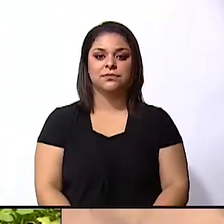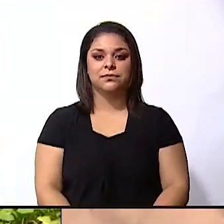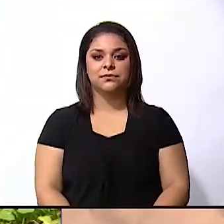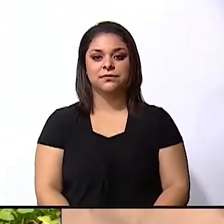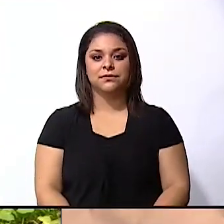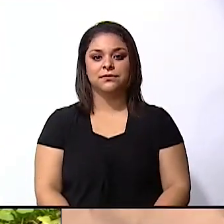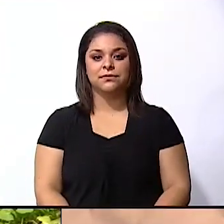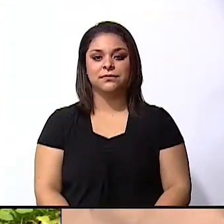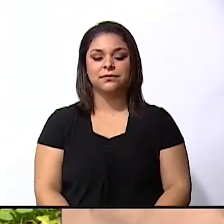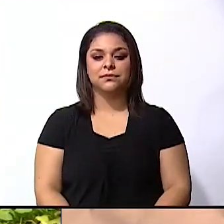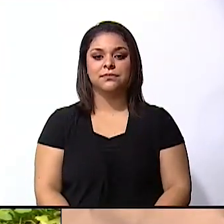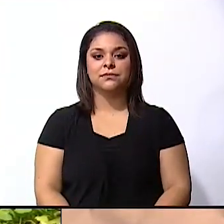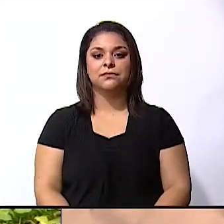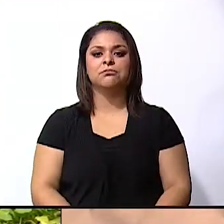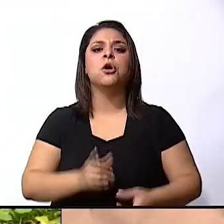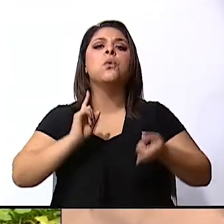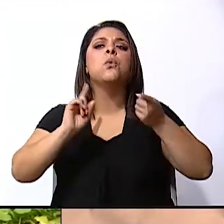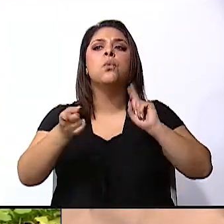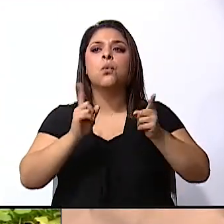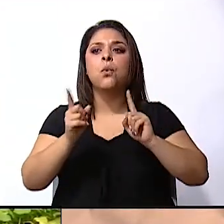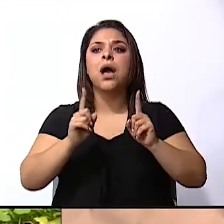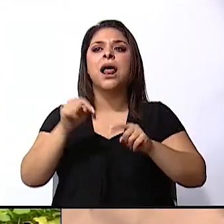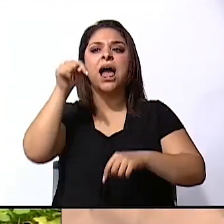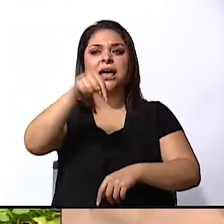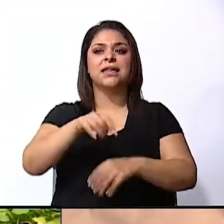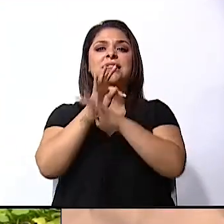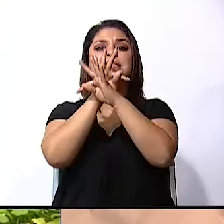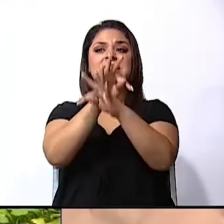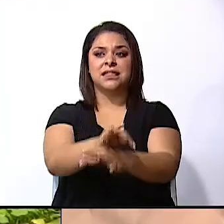What are some typical dishes from Costa Rica?